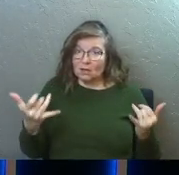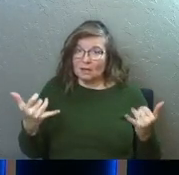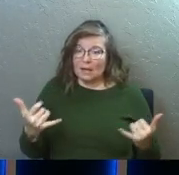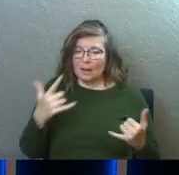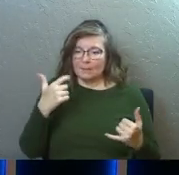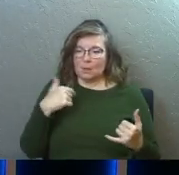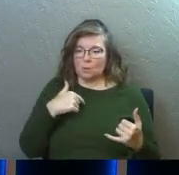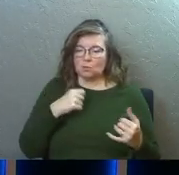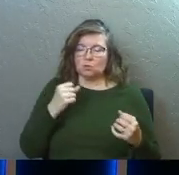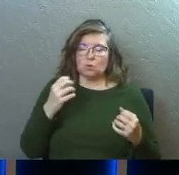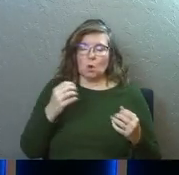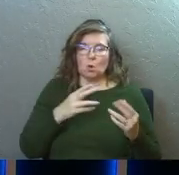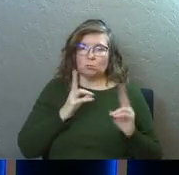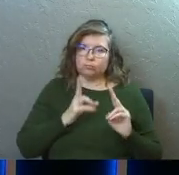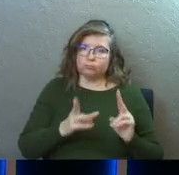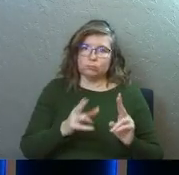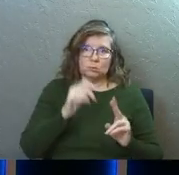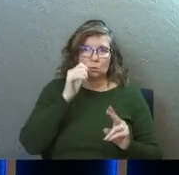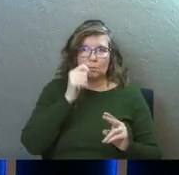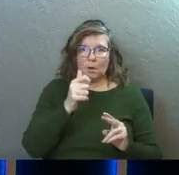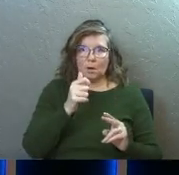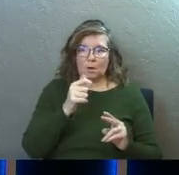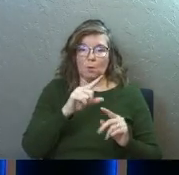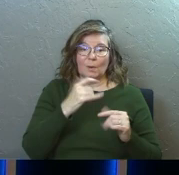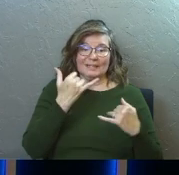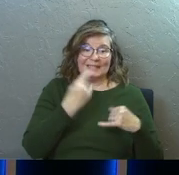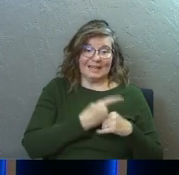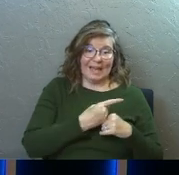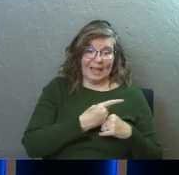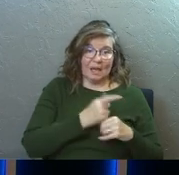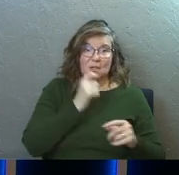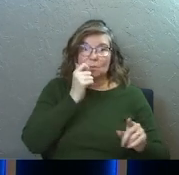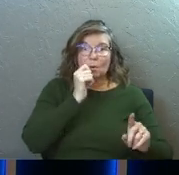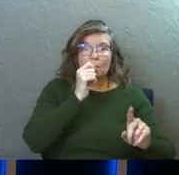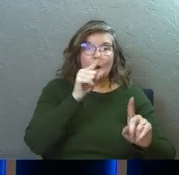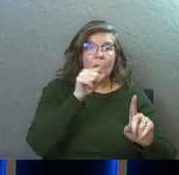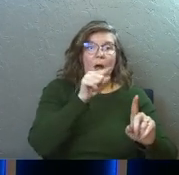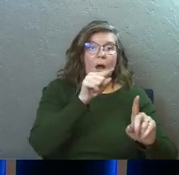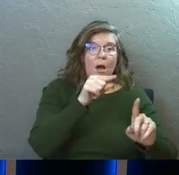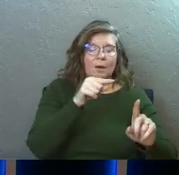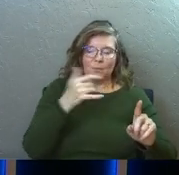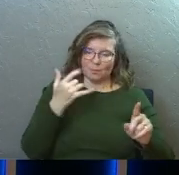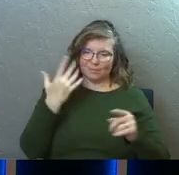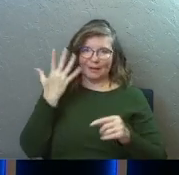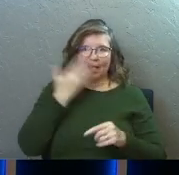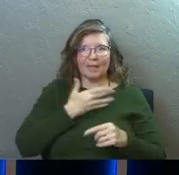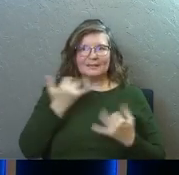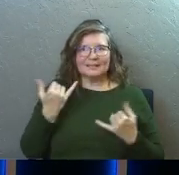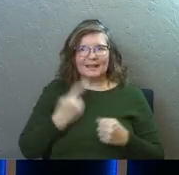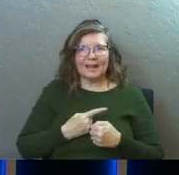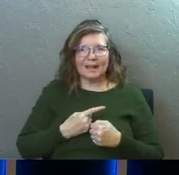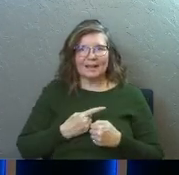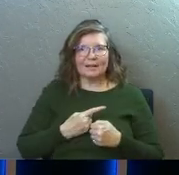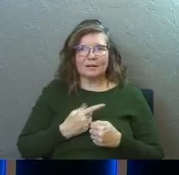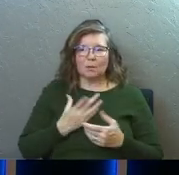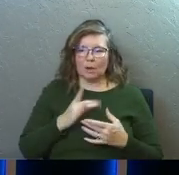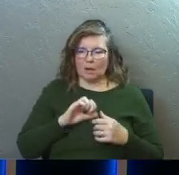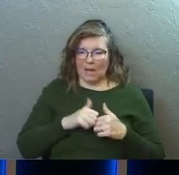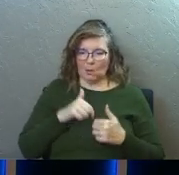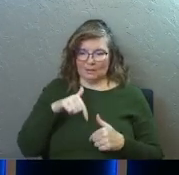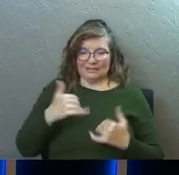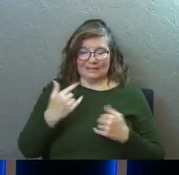right now, because we are so rushed to tomorrow when today still exists. What does this have to do with my rest? How does this connect to my rest?